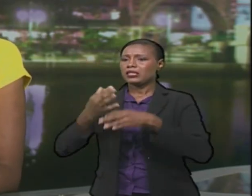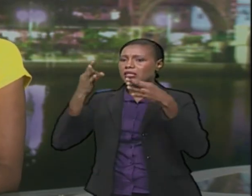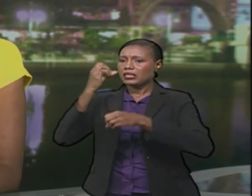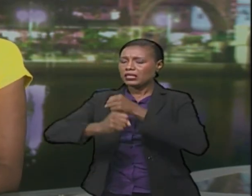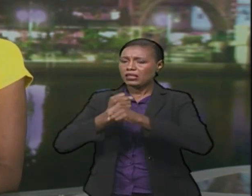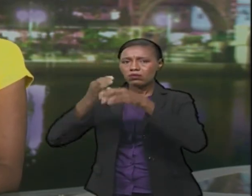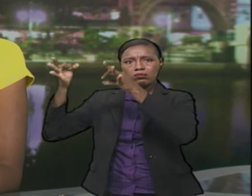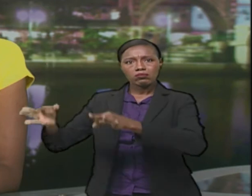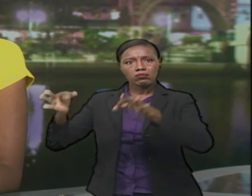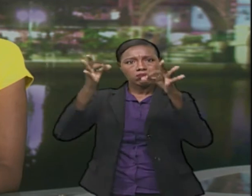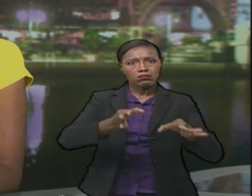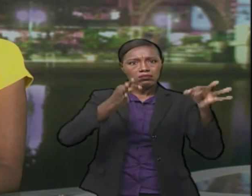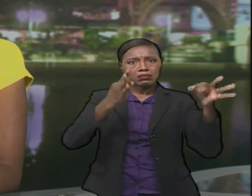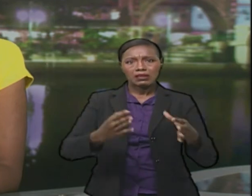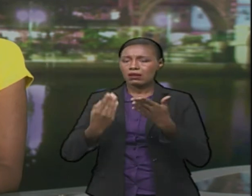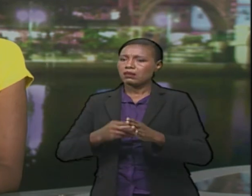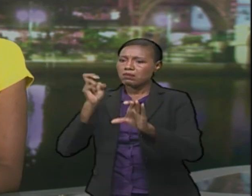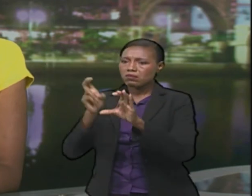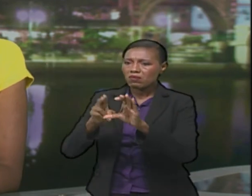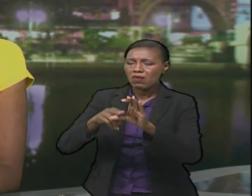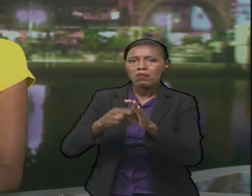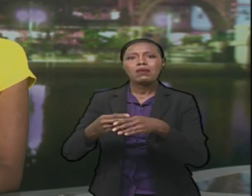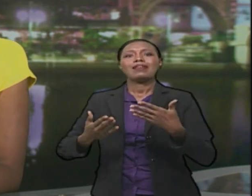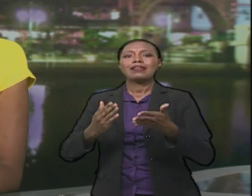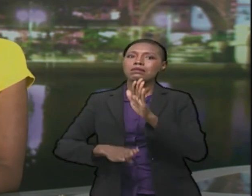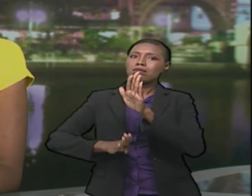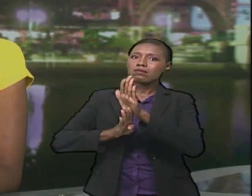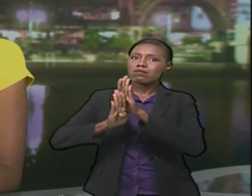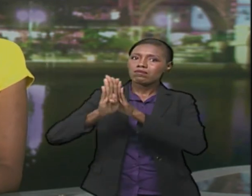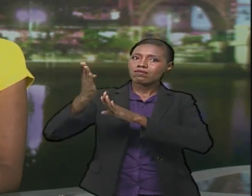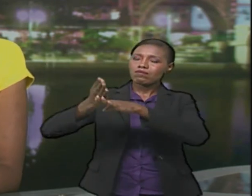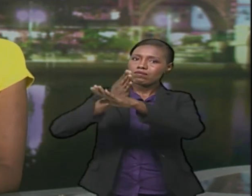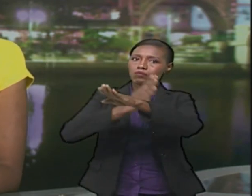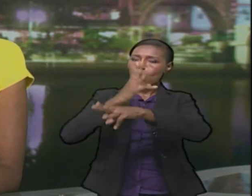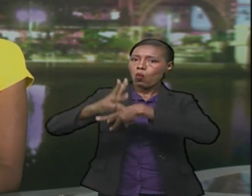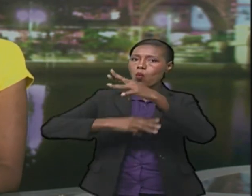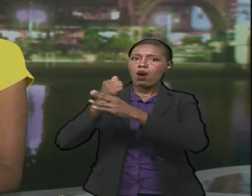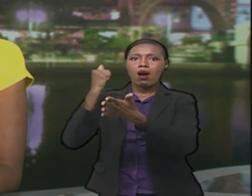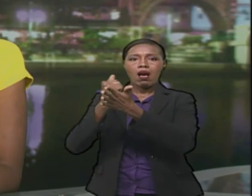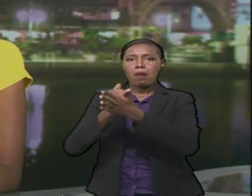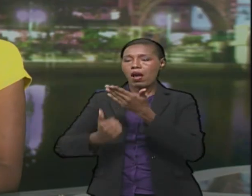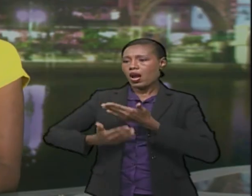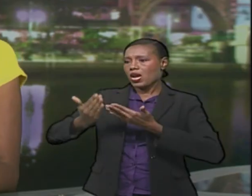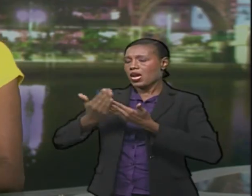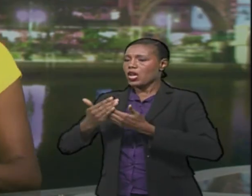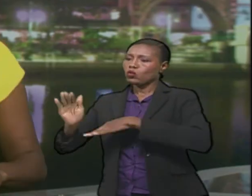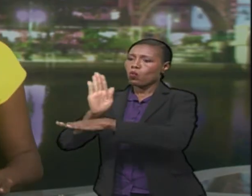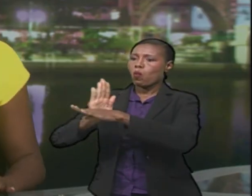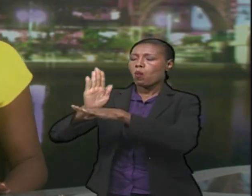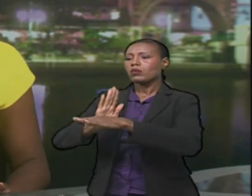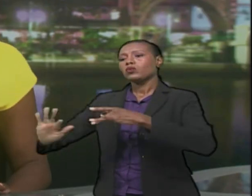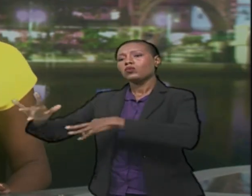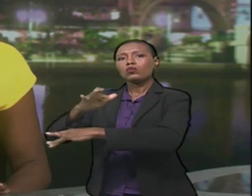and that the investment climate there is getting better. He said the World Bank's ease of doing business finds that while